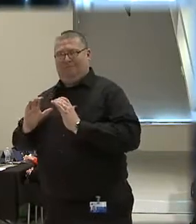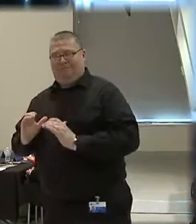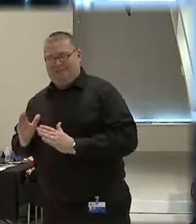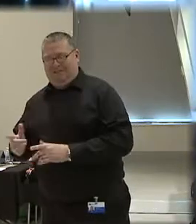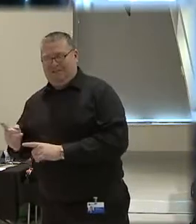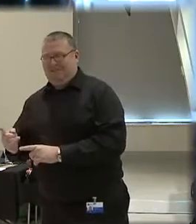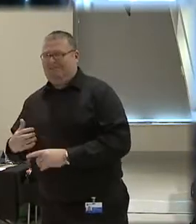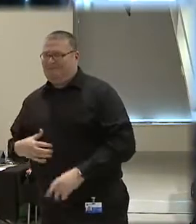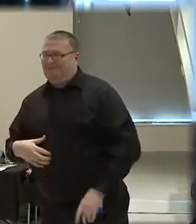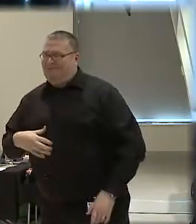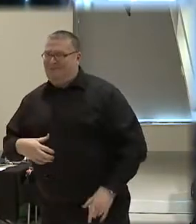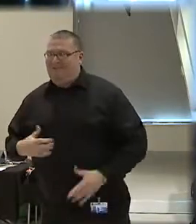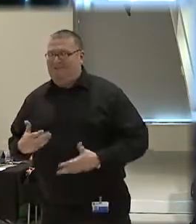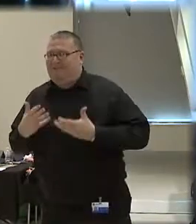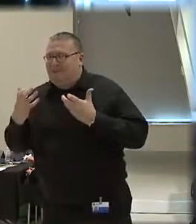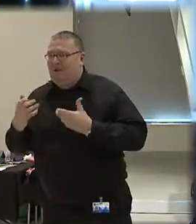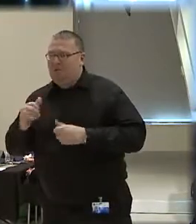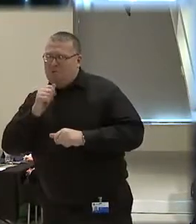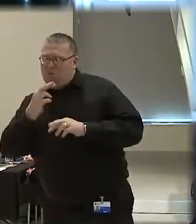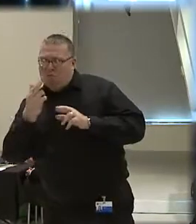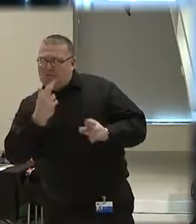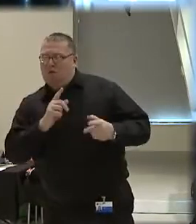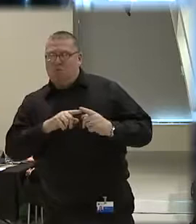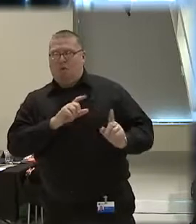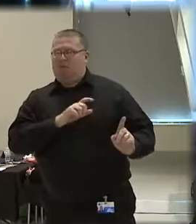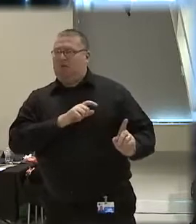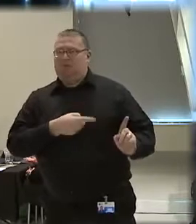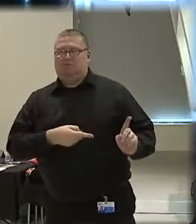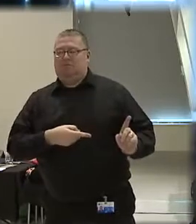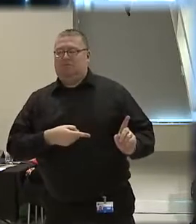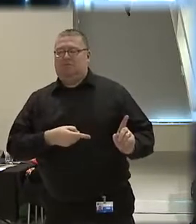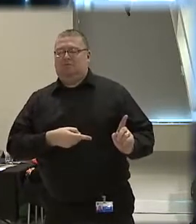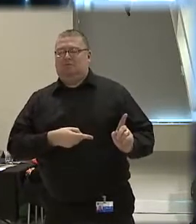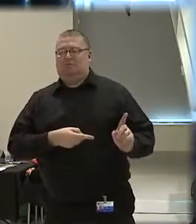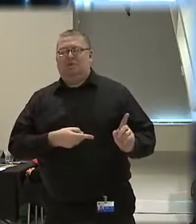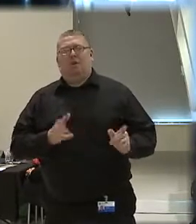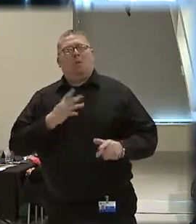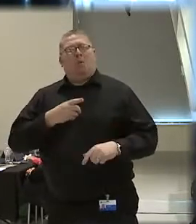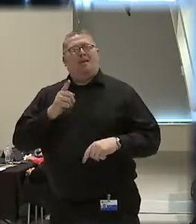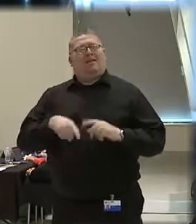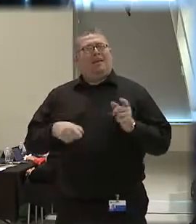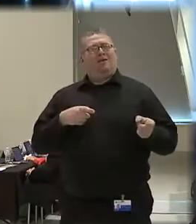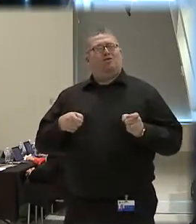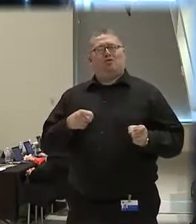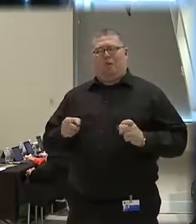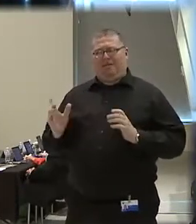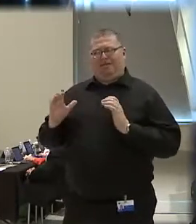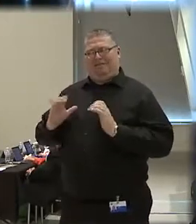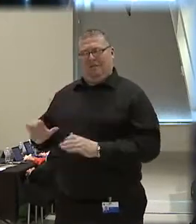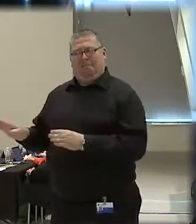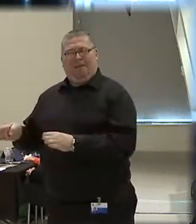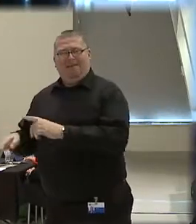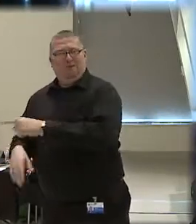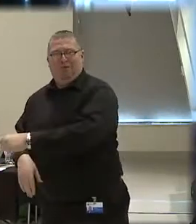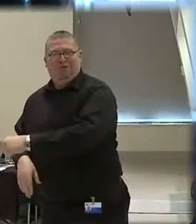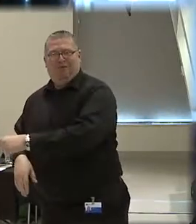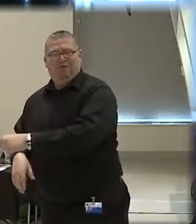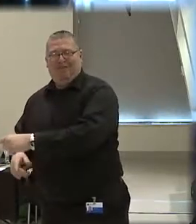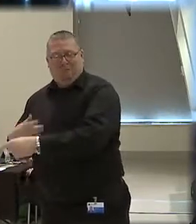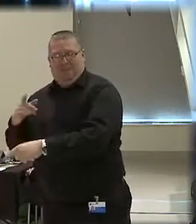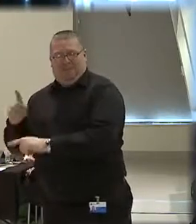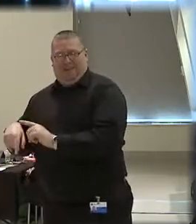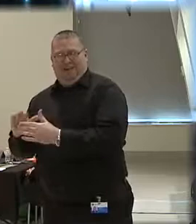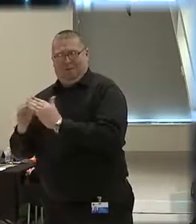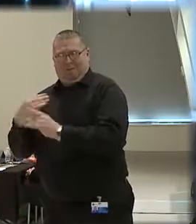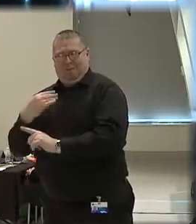agitated and maybe disrespectful to the police officer. We can't control the citizen's behavior. We can't tell the citizen